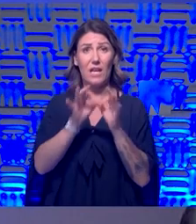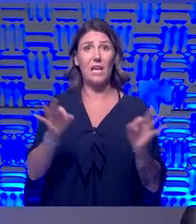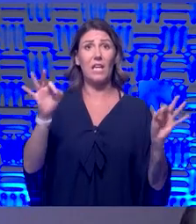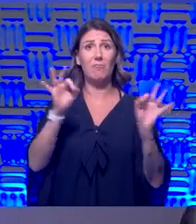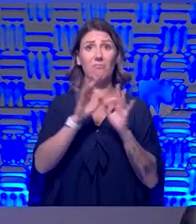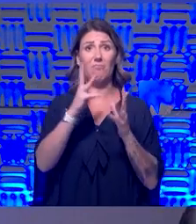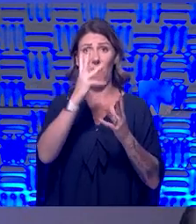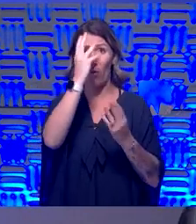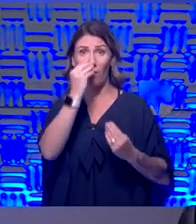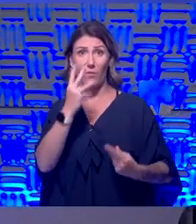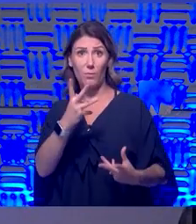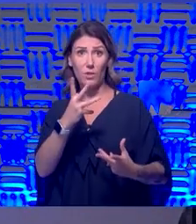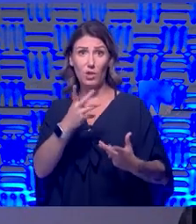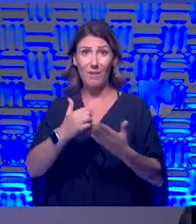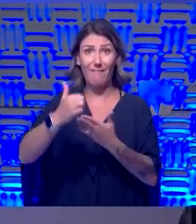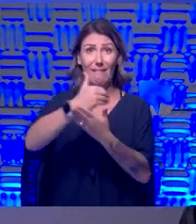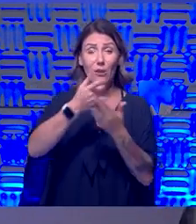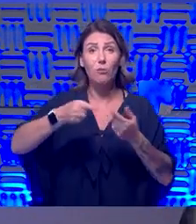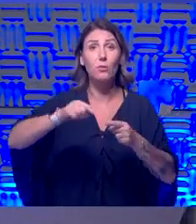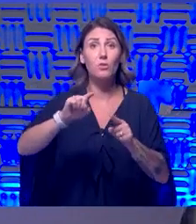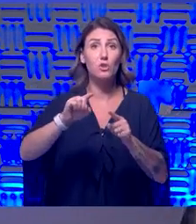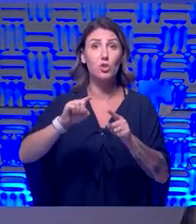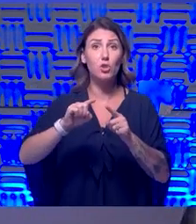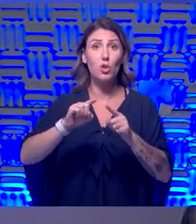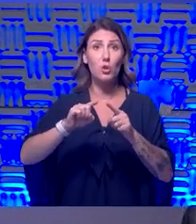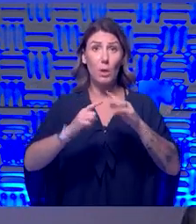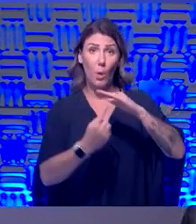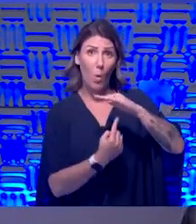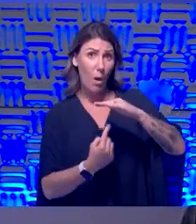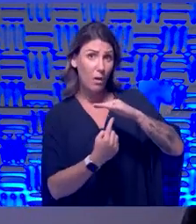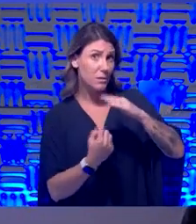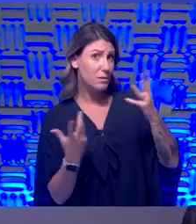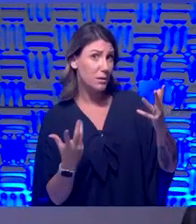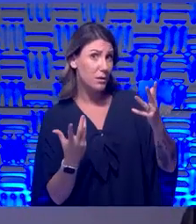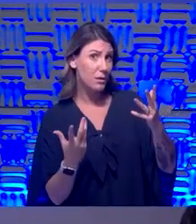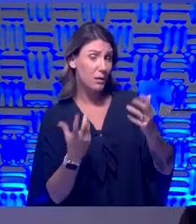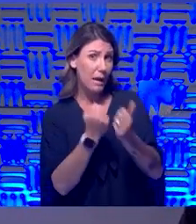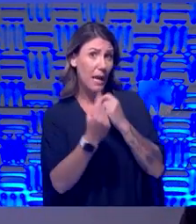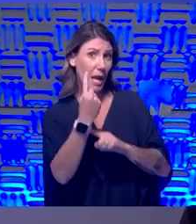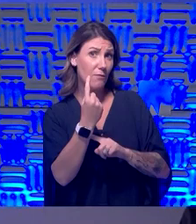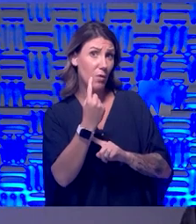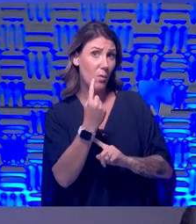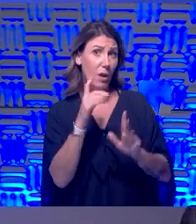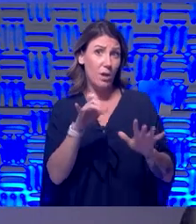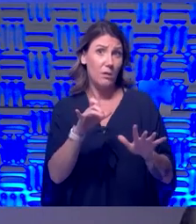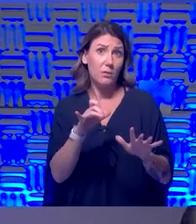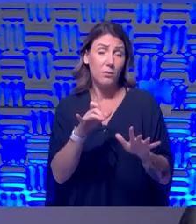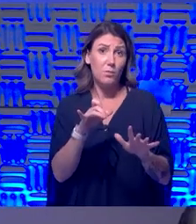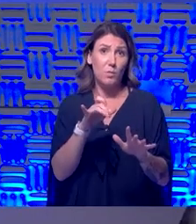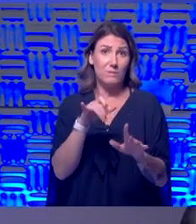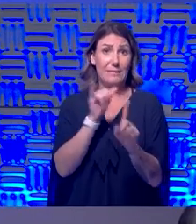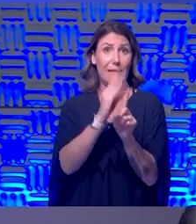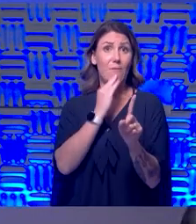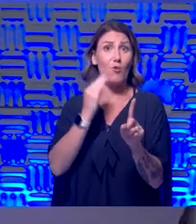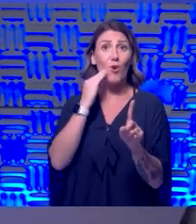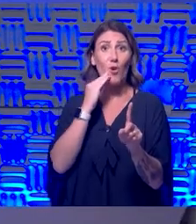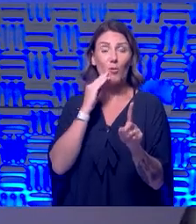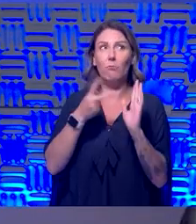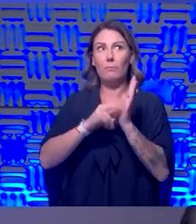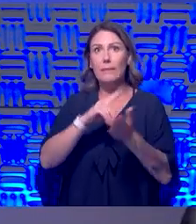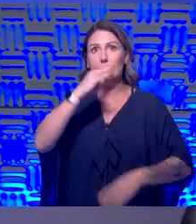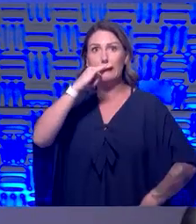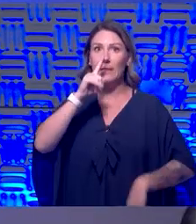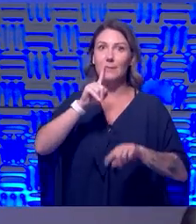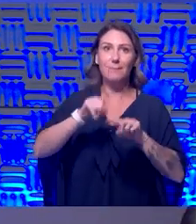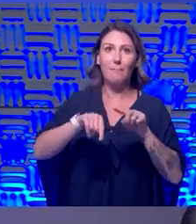gathered during quarantine? Because if everybody was locked down, yeah, no, the kids probably weren't spreading it, you know, because if you have to be around someone to spread